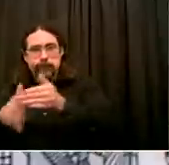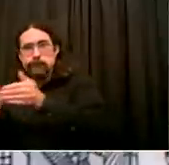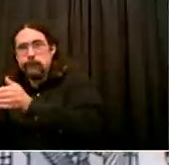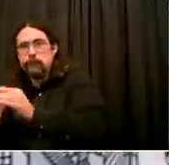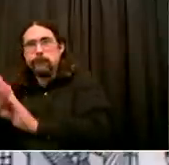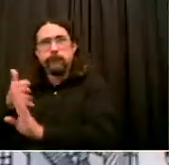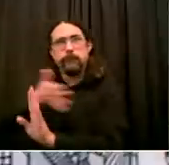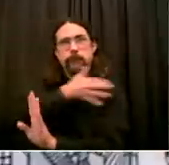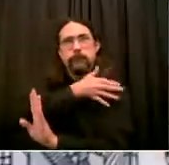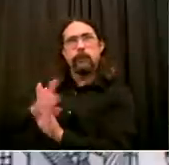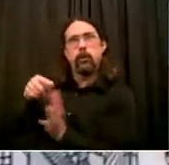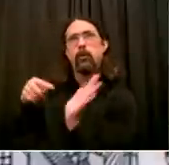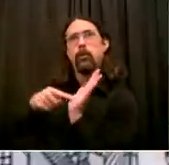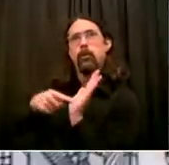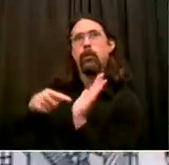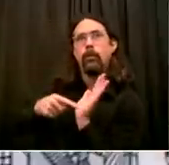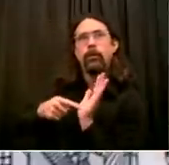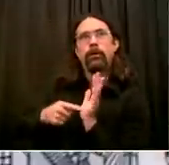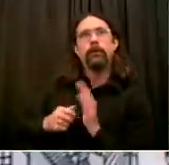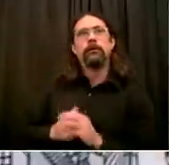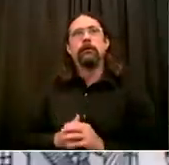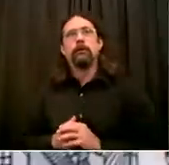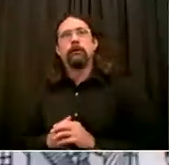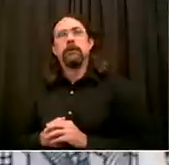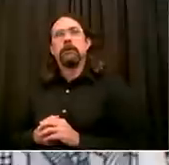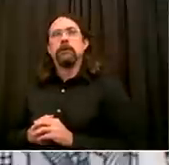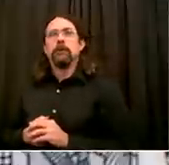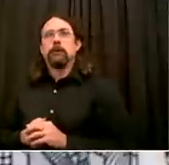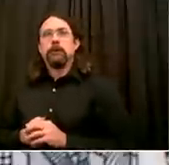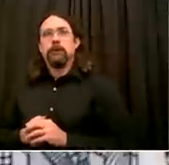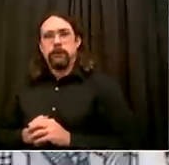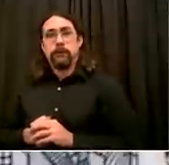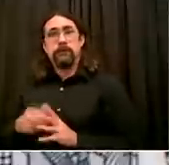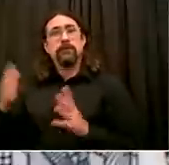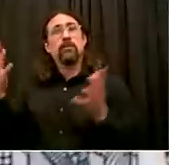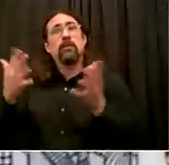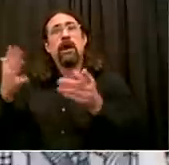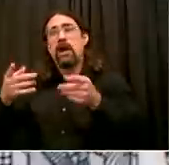of it. And now all the strengths of this city and the NYPD will come back to the fore.